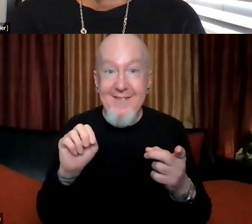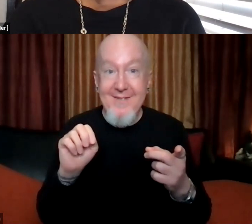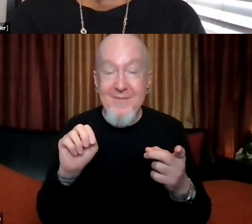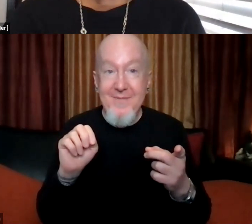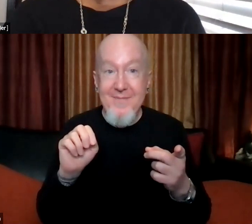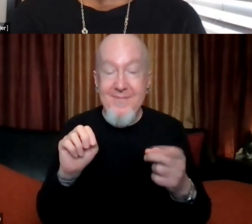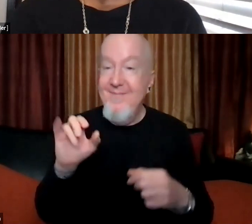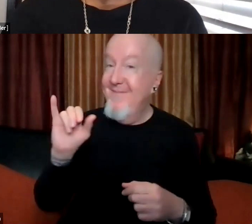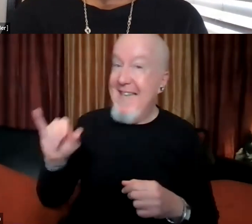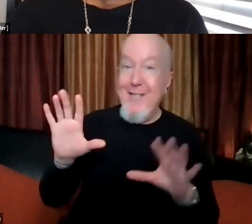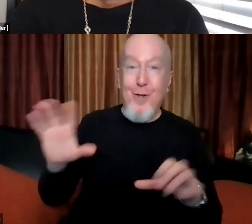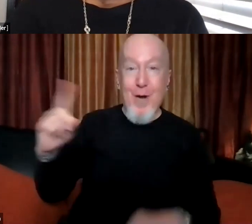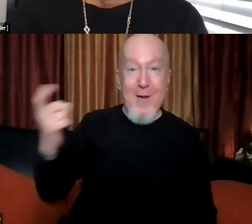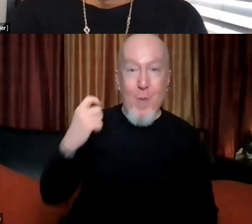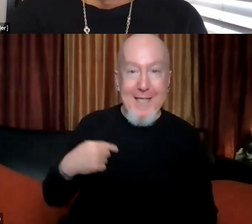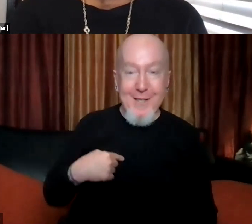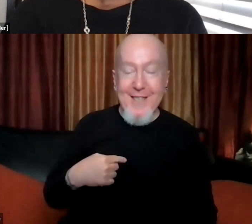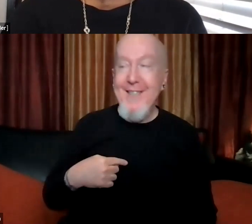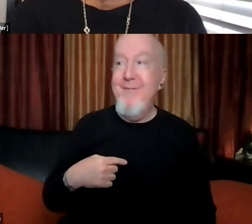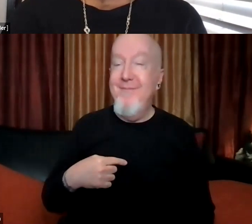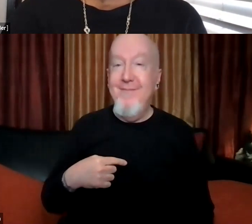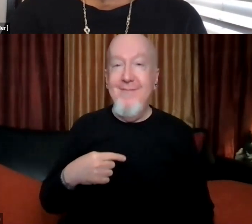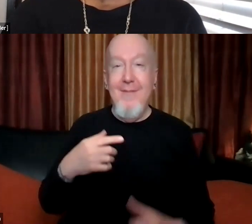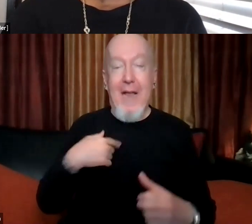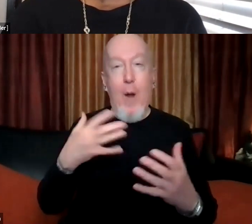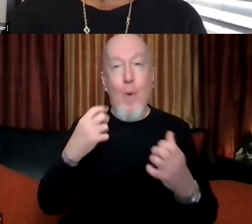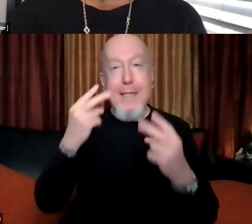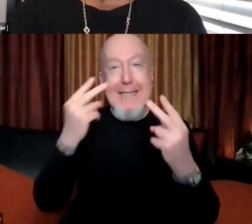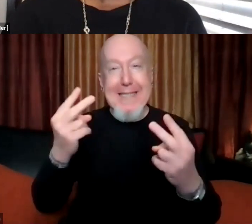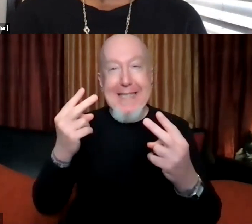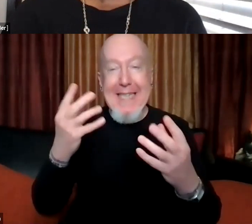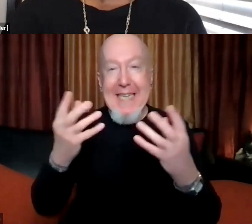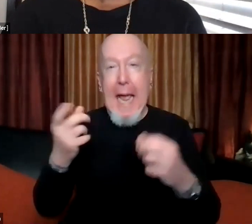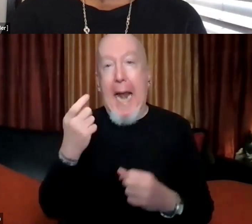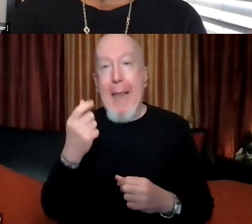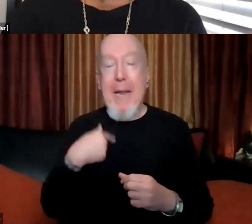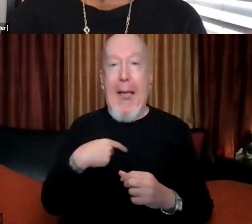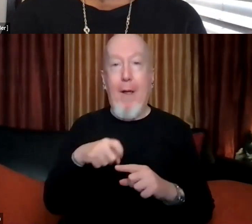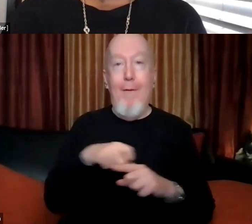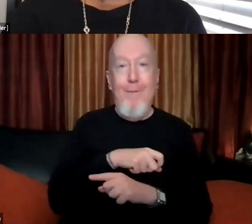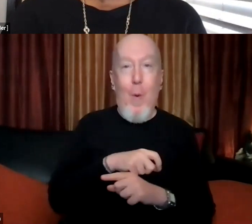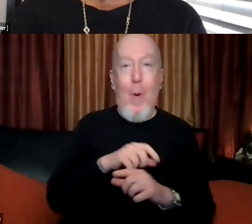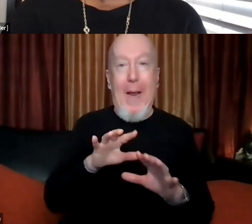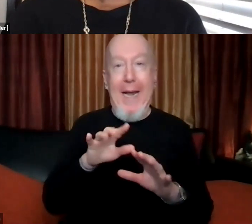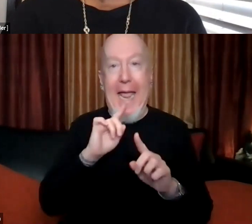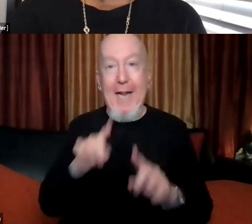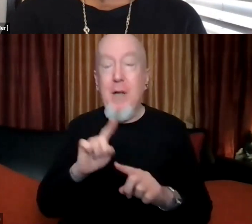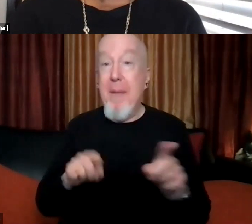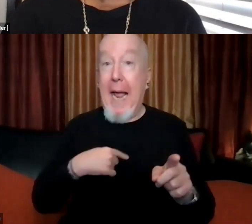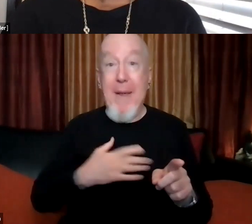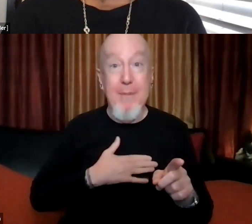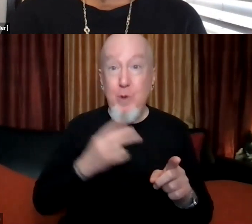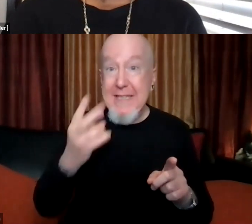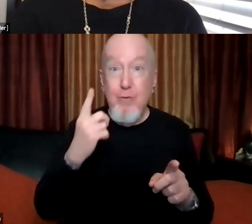That's a great question. And, um, I mean, I guess, uh, it's a bit of a dodge, but I'm, I'm pleased to see things that have happened just so recently. mean,